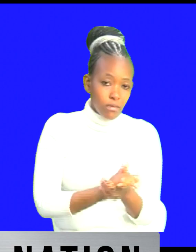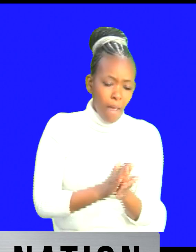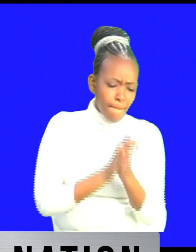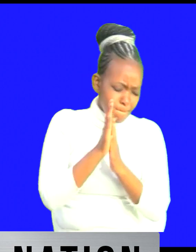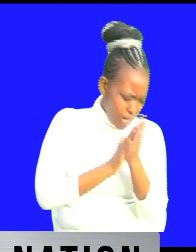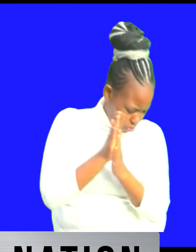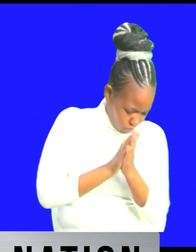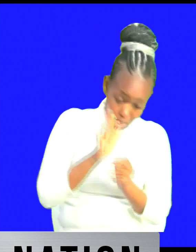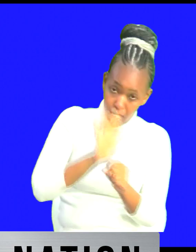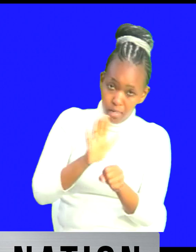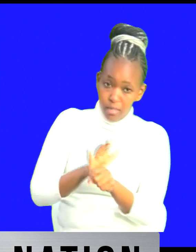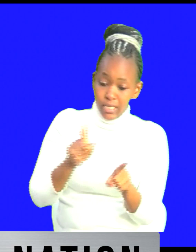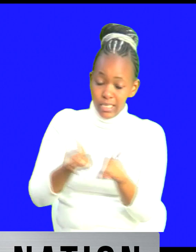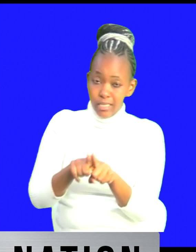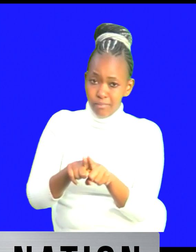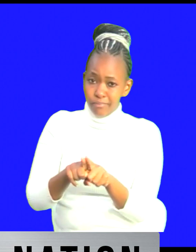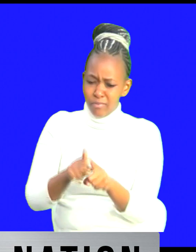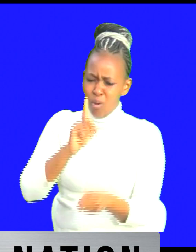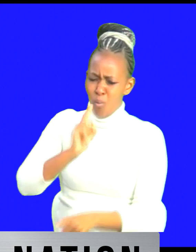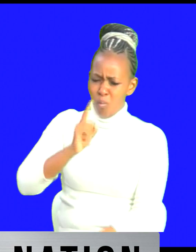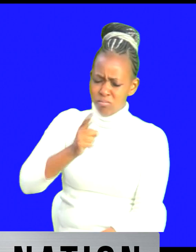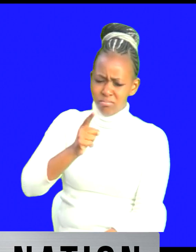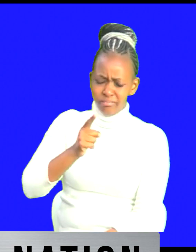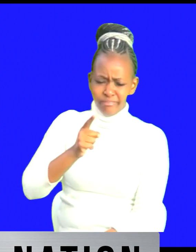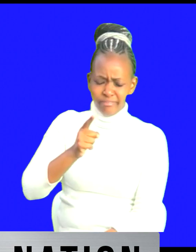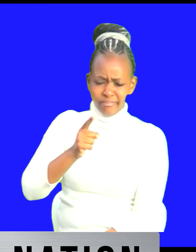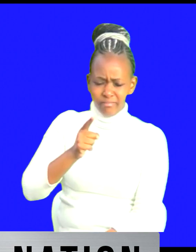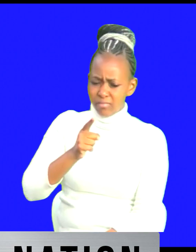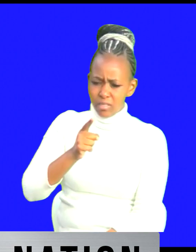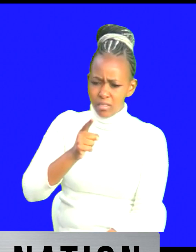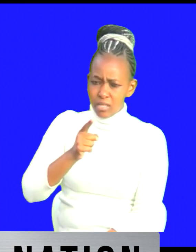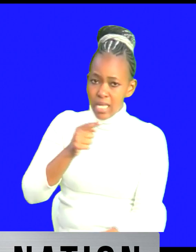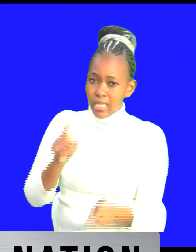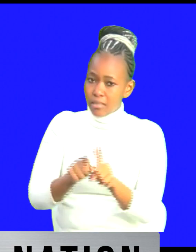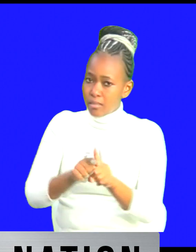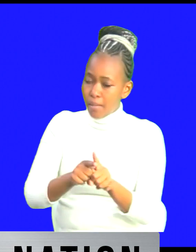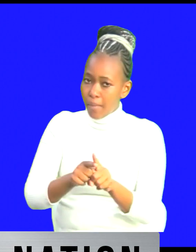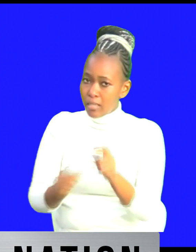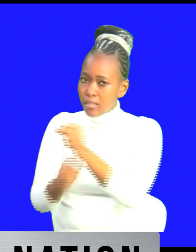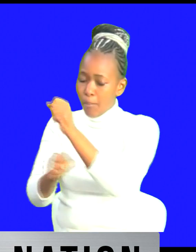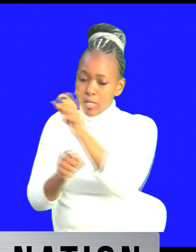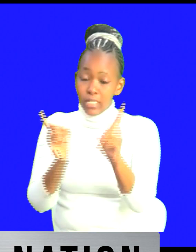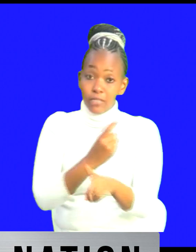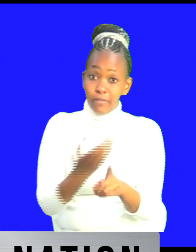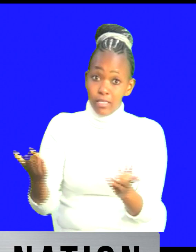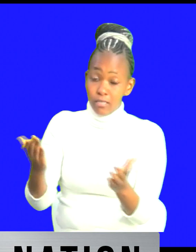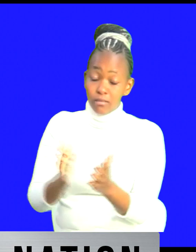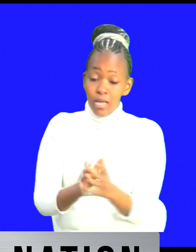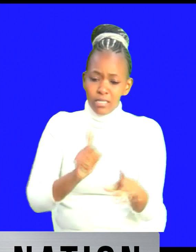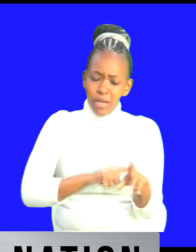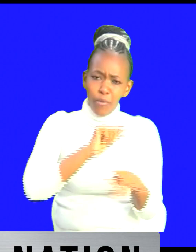he's doing and he questioned a lot of things so when you when you've just asked about um